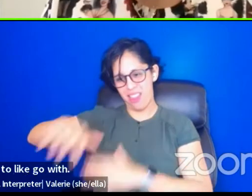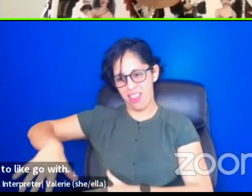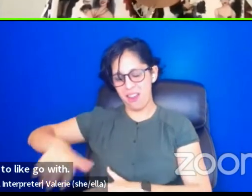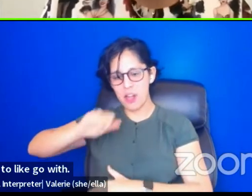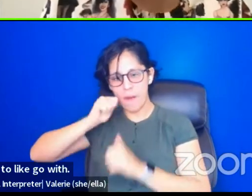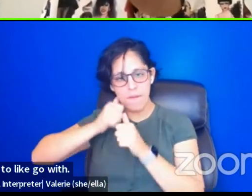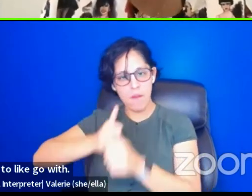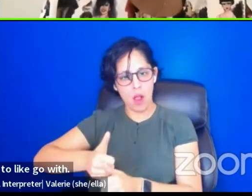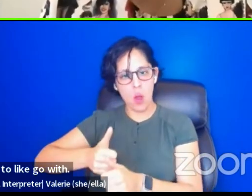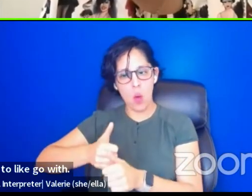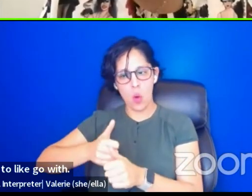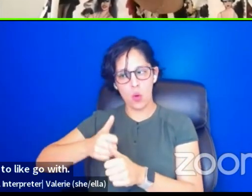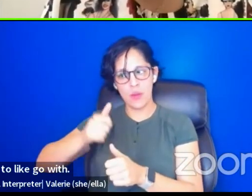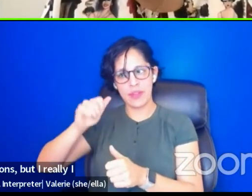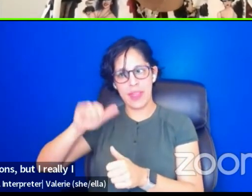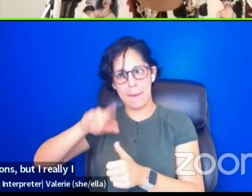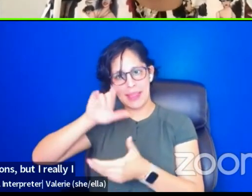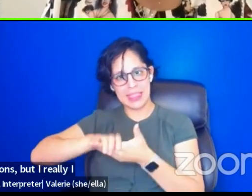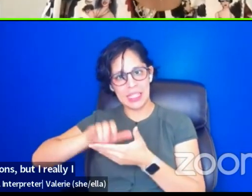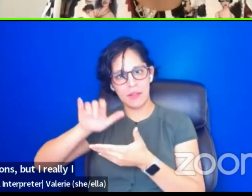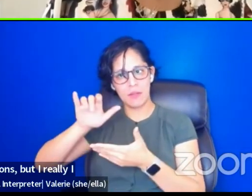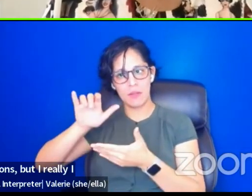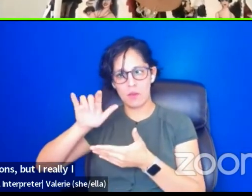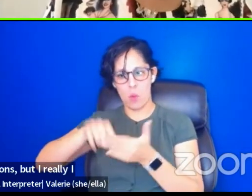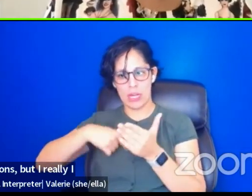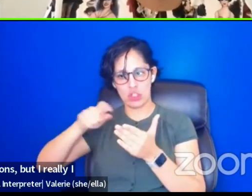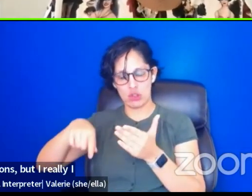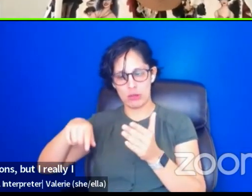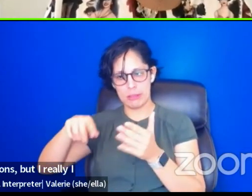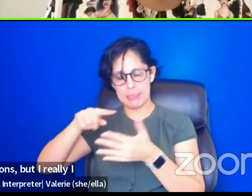I really, I am feeling this sense of, um,